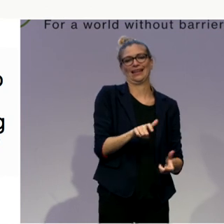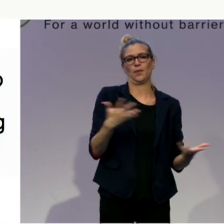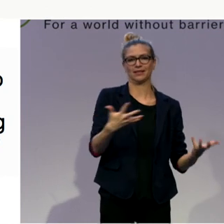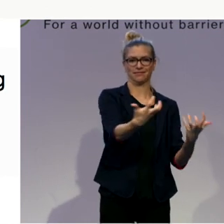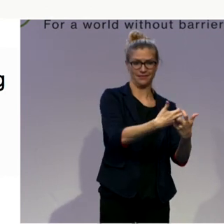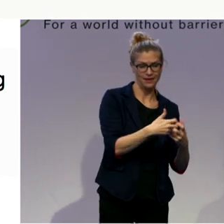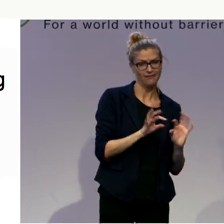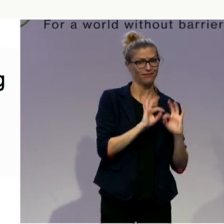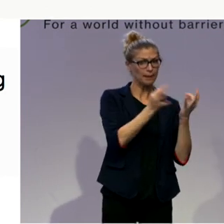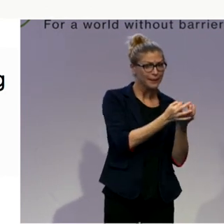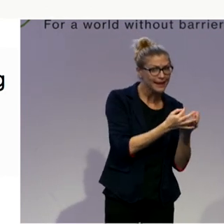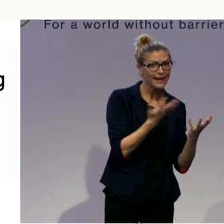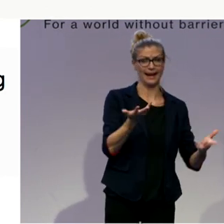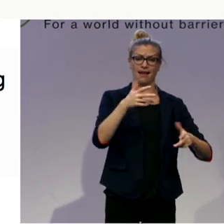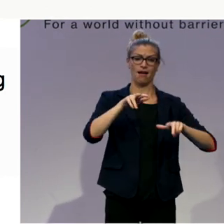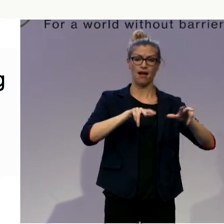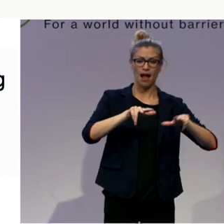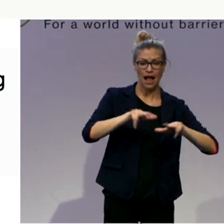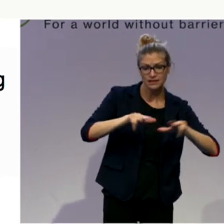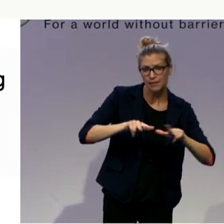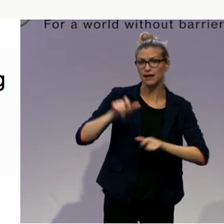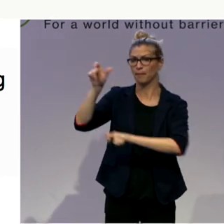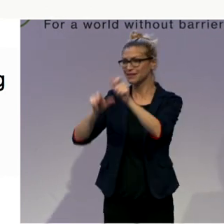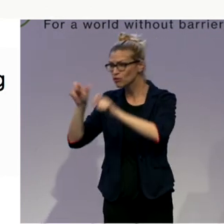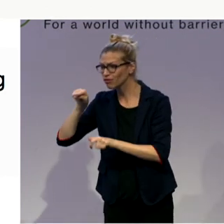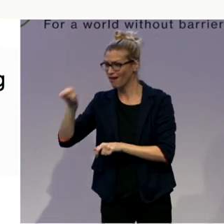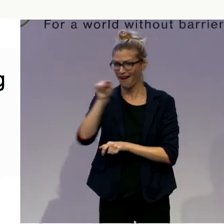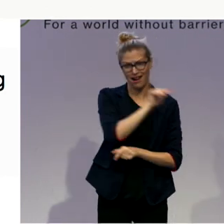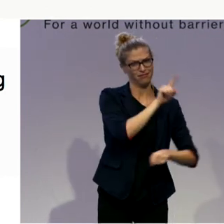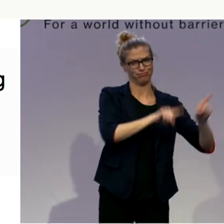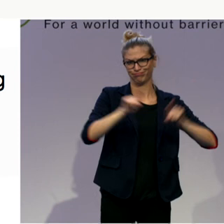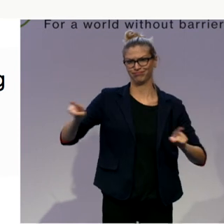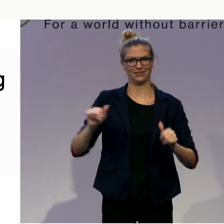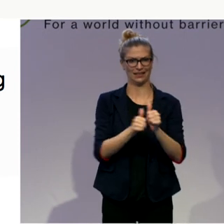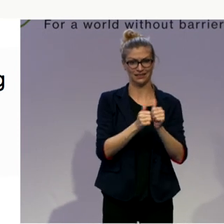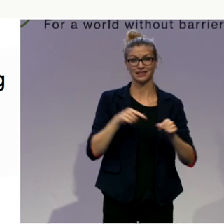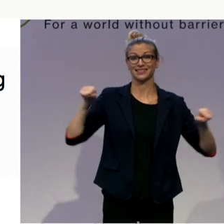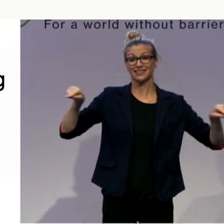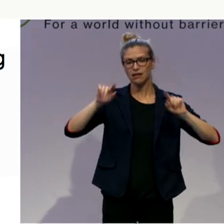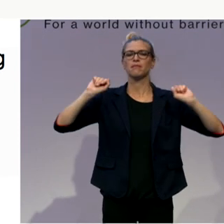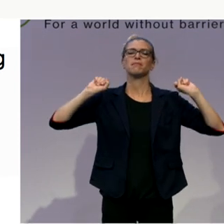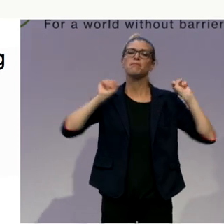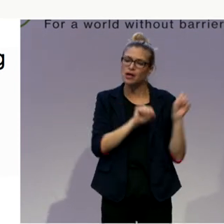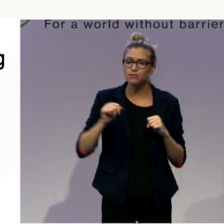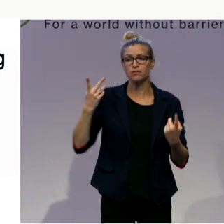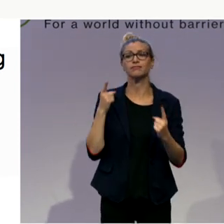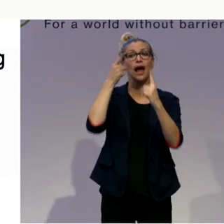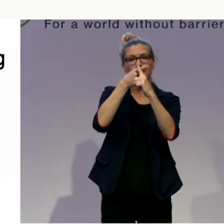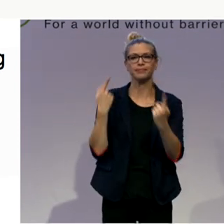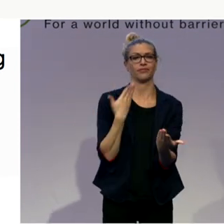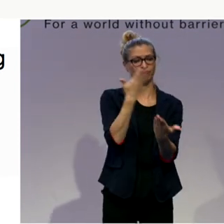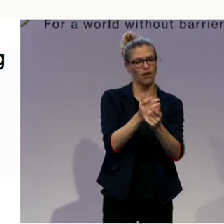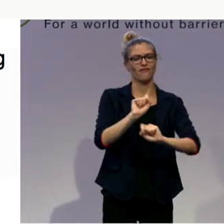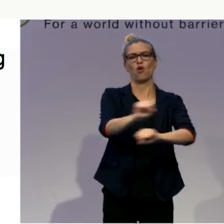and city administrators. We need that to work for everybody. For me, I think I was emphasizing